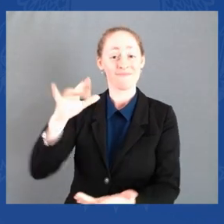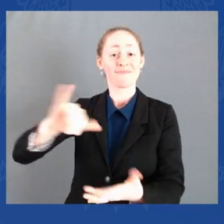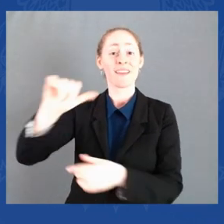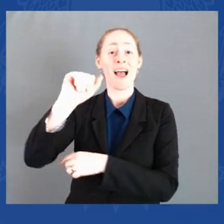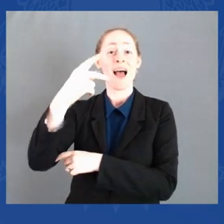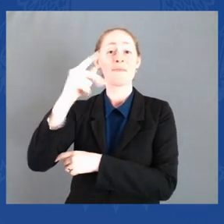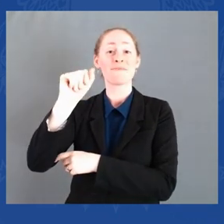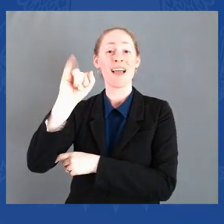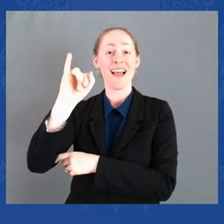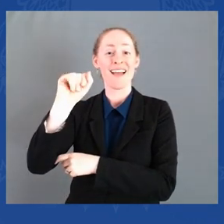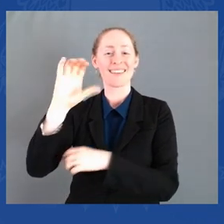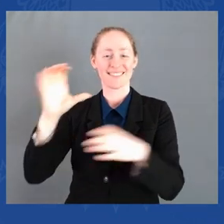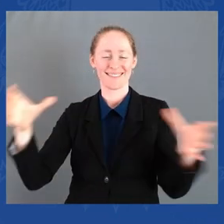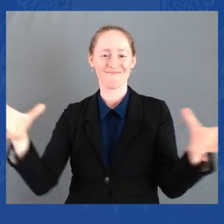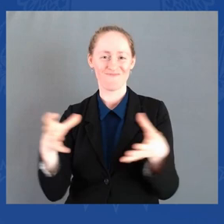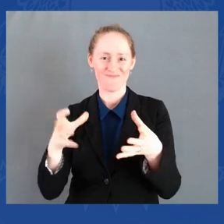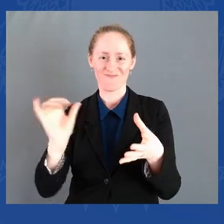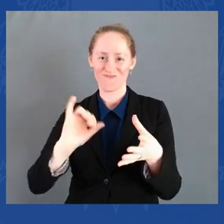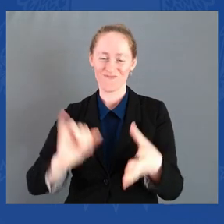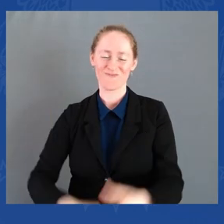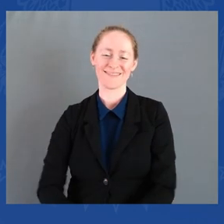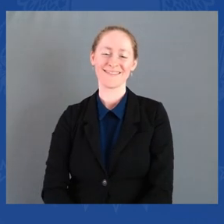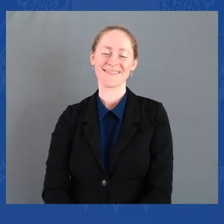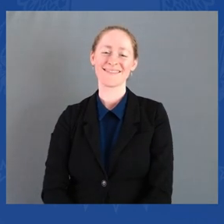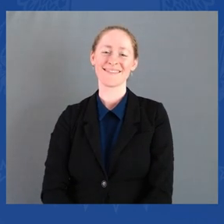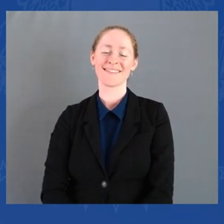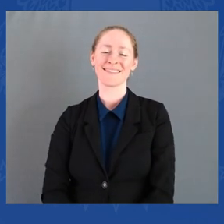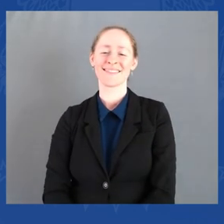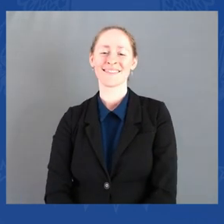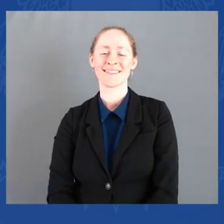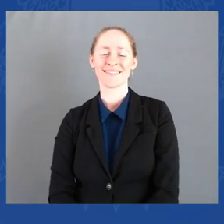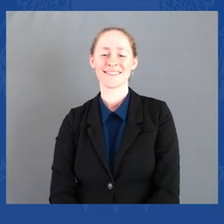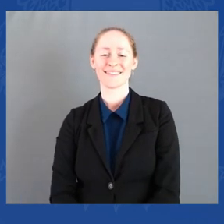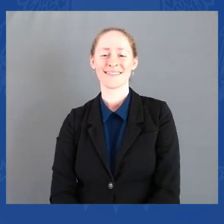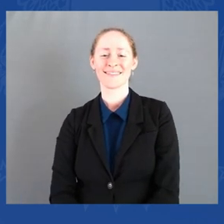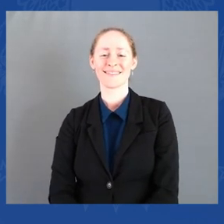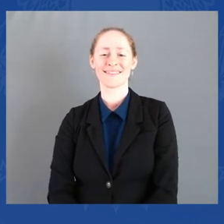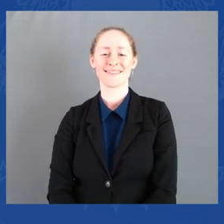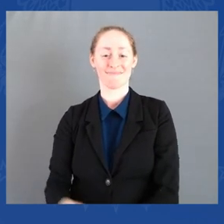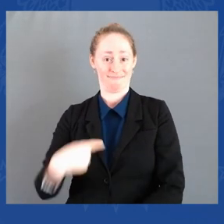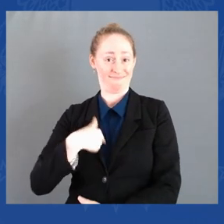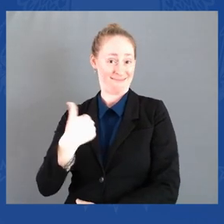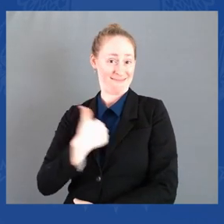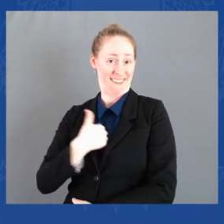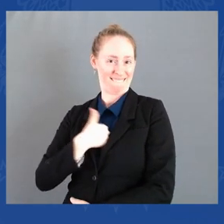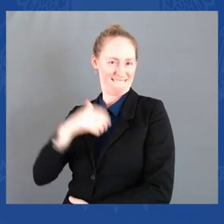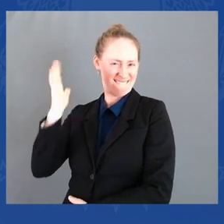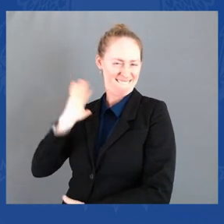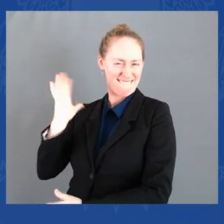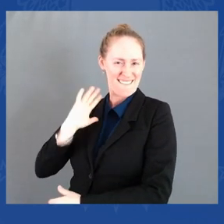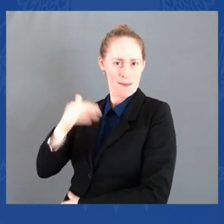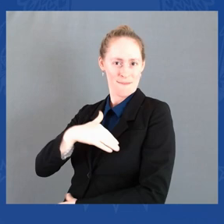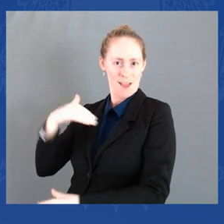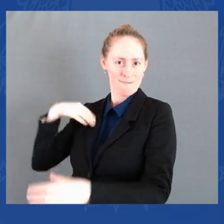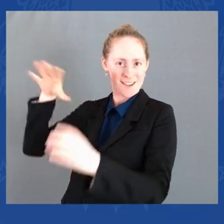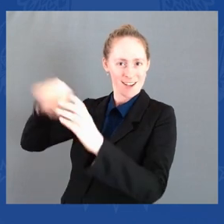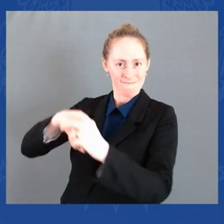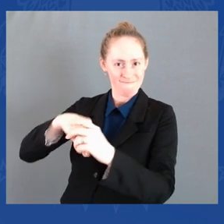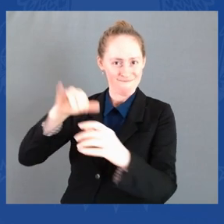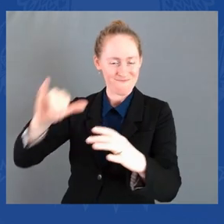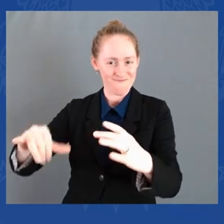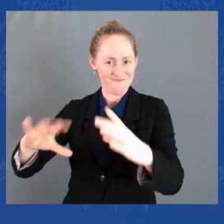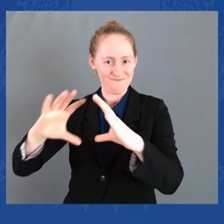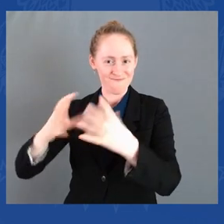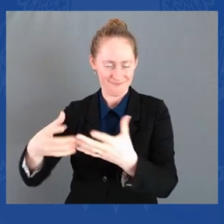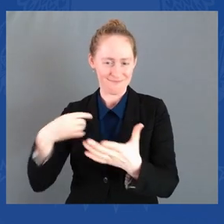As a former member of the caucus, I will take a few moments to talk about a friend to so many of us, a mentor